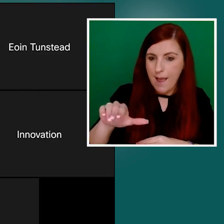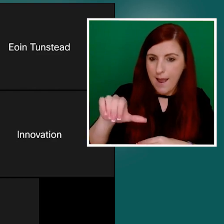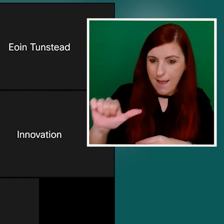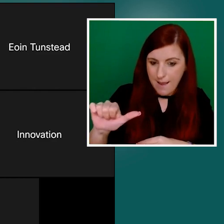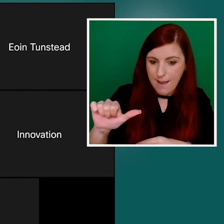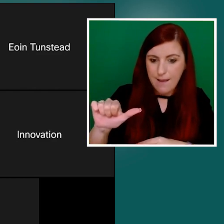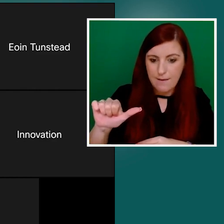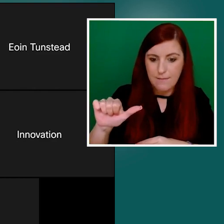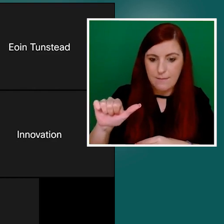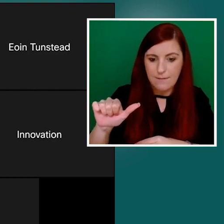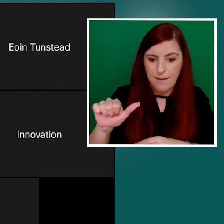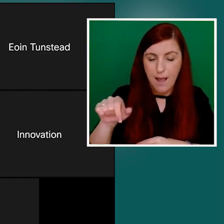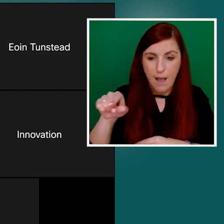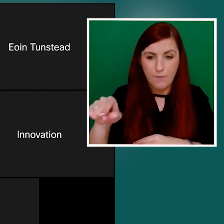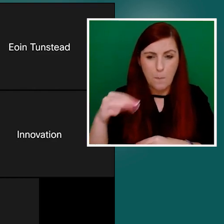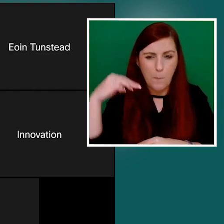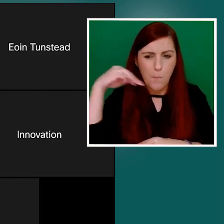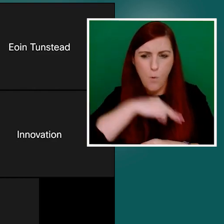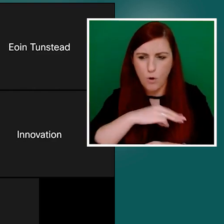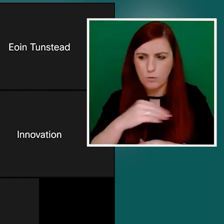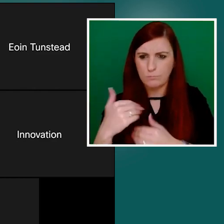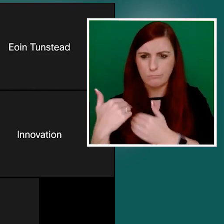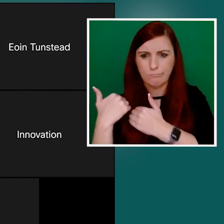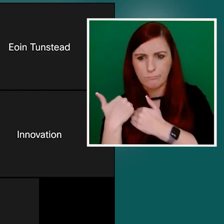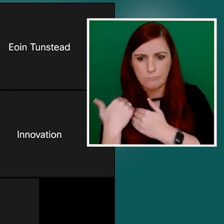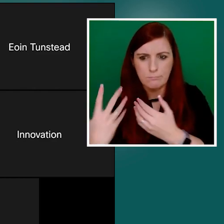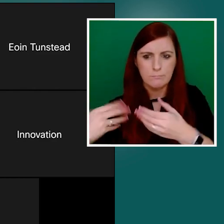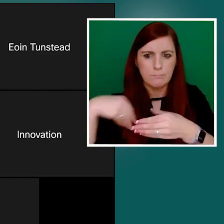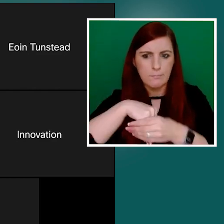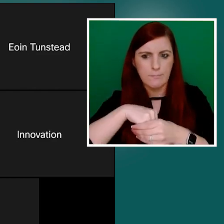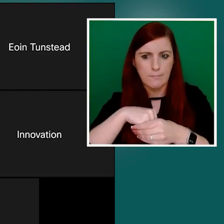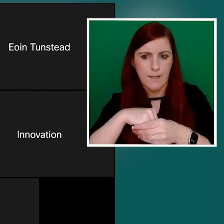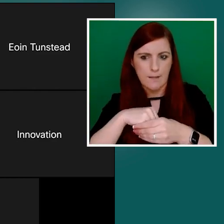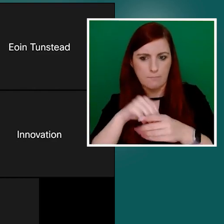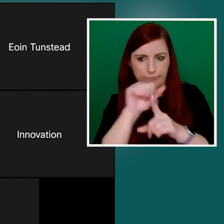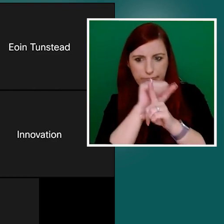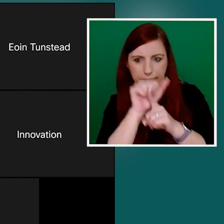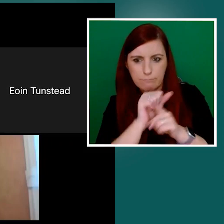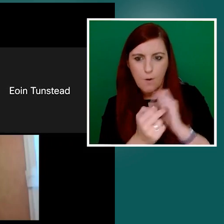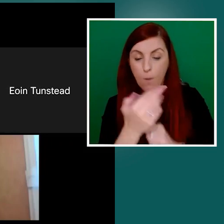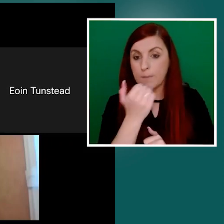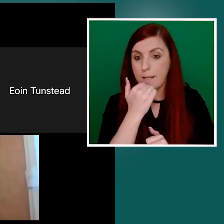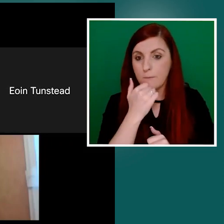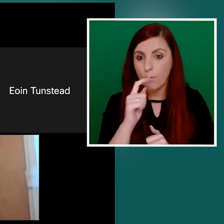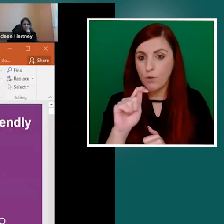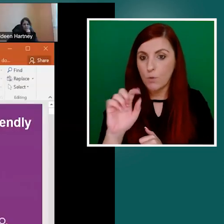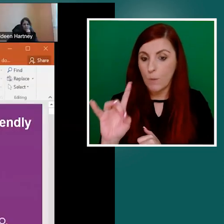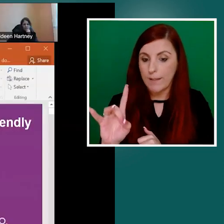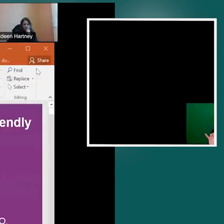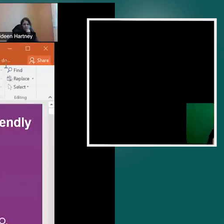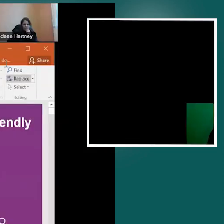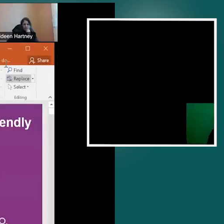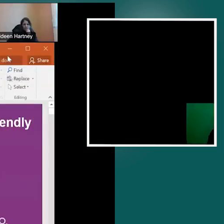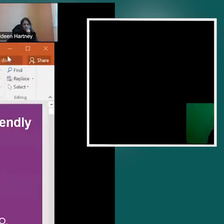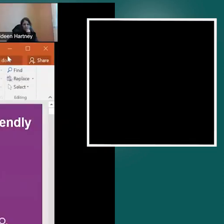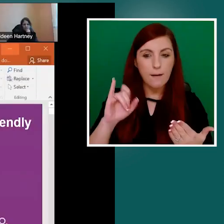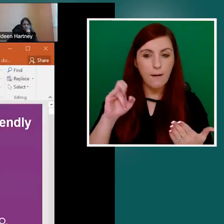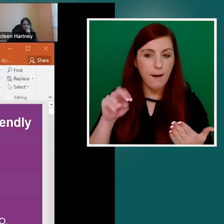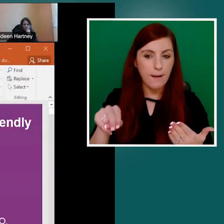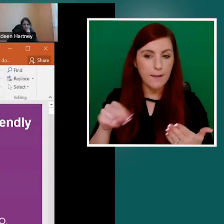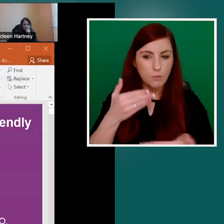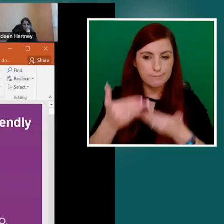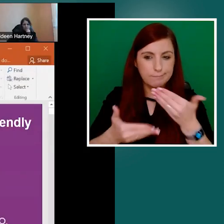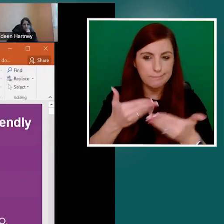toolkit. And I'd now invite Colleen just to speak to us to discuss why and how we can develop